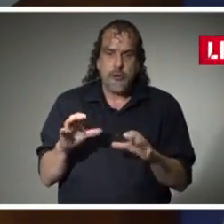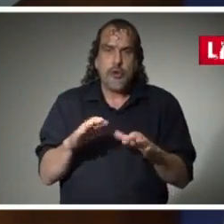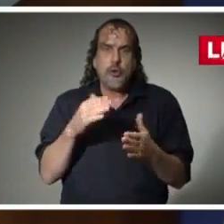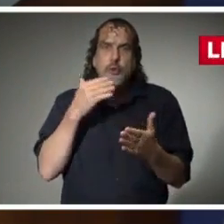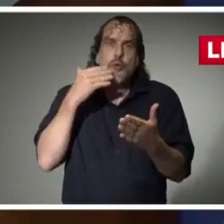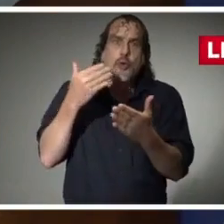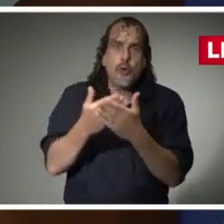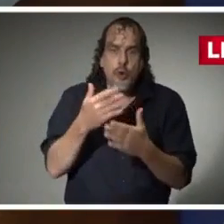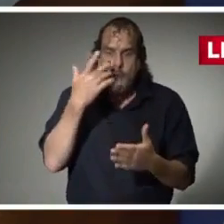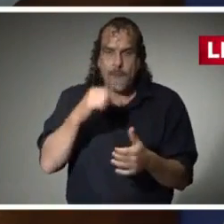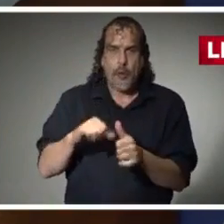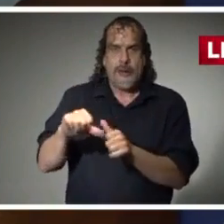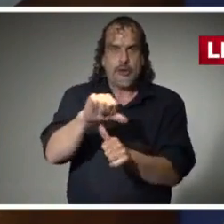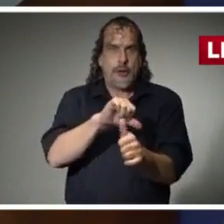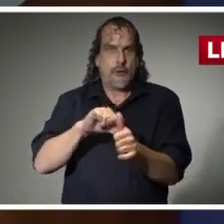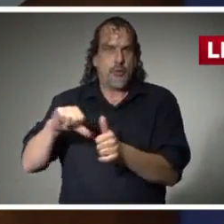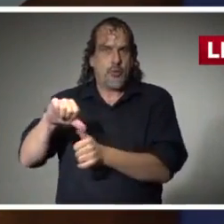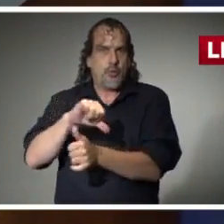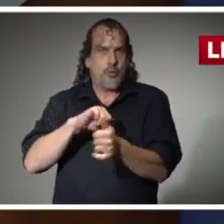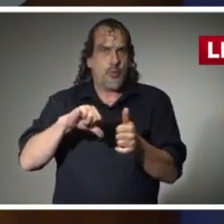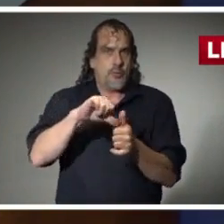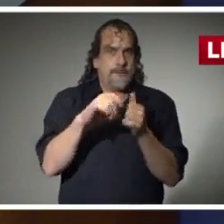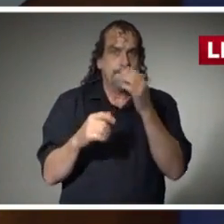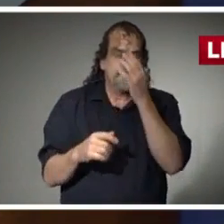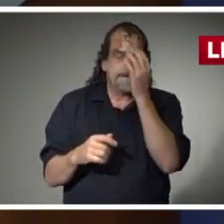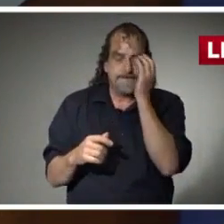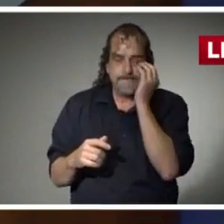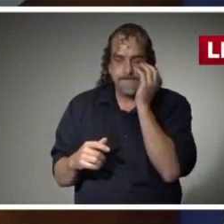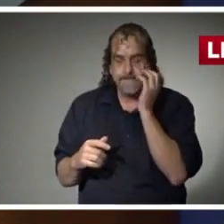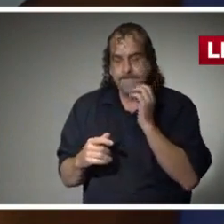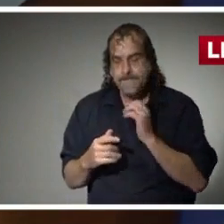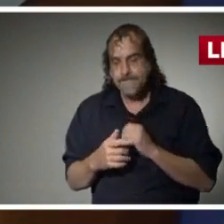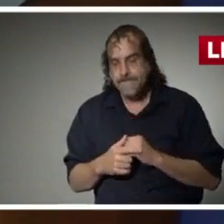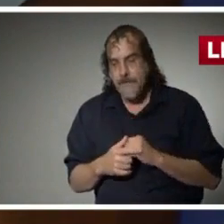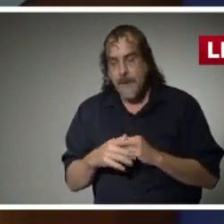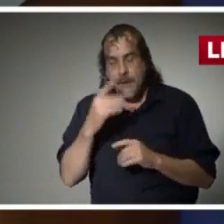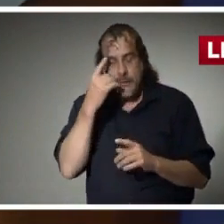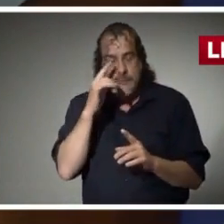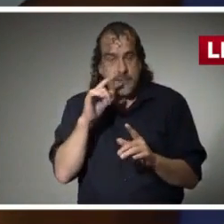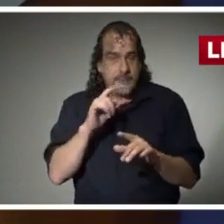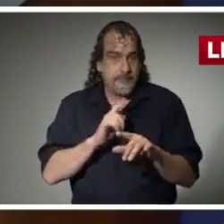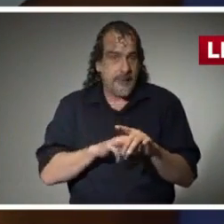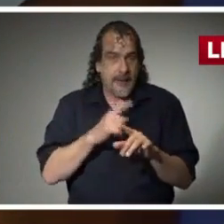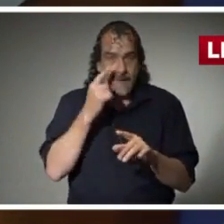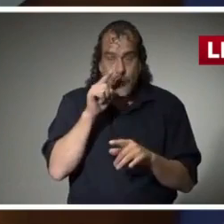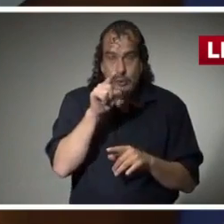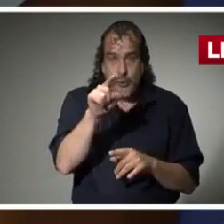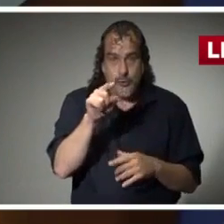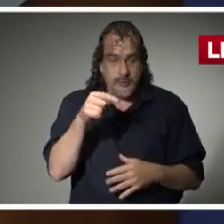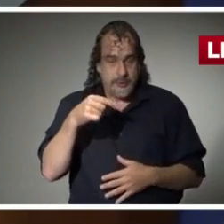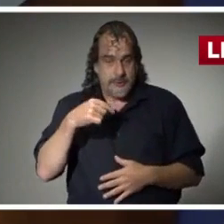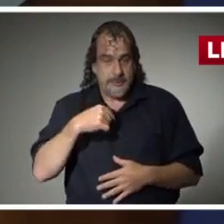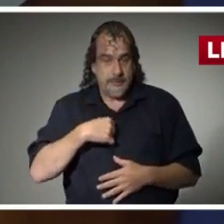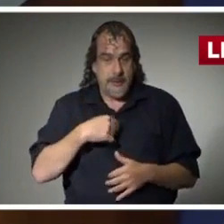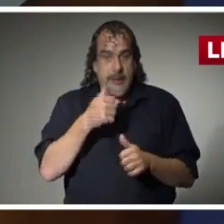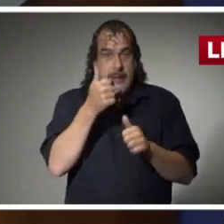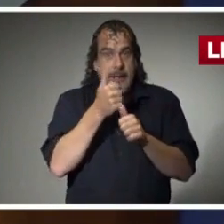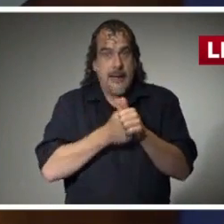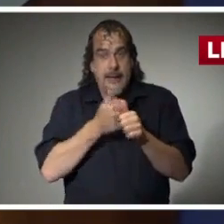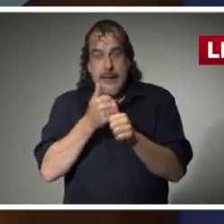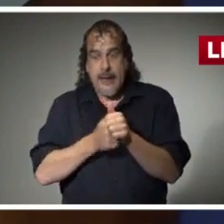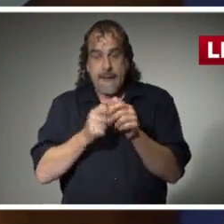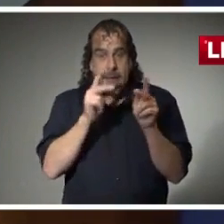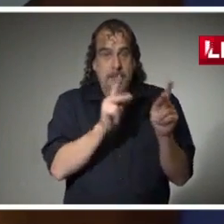for our fellow Mississippians. It is time for you and me and every other